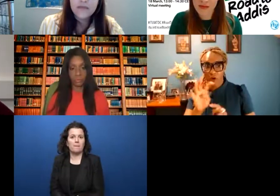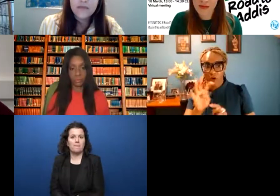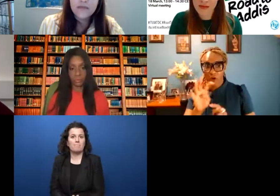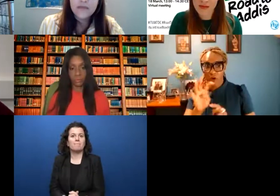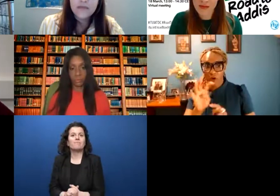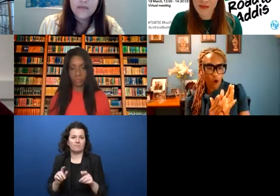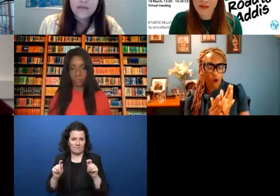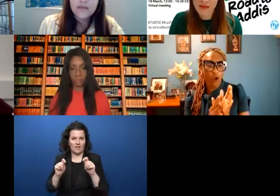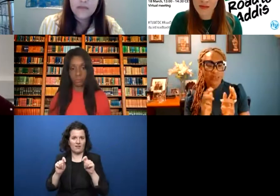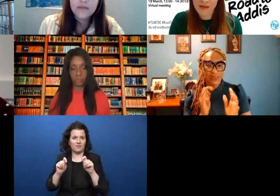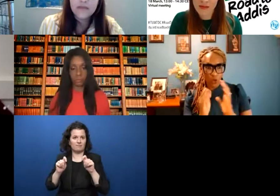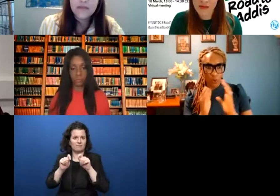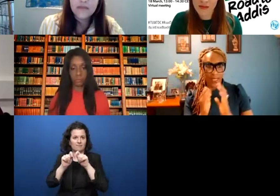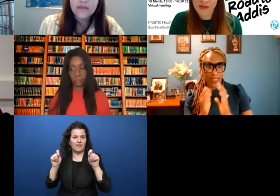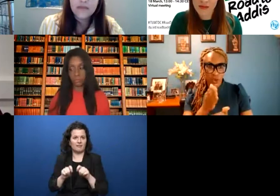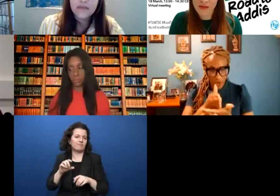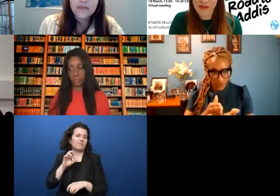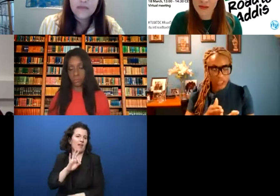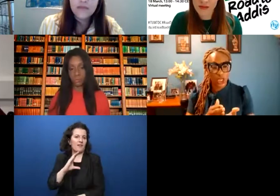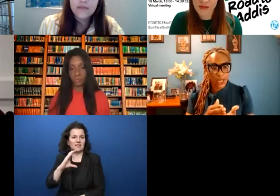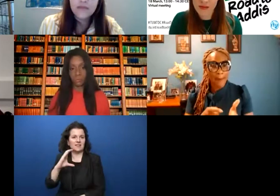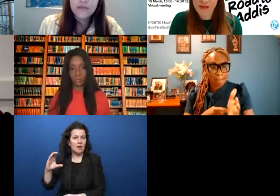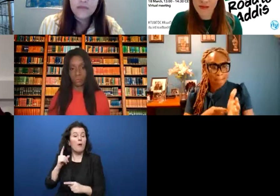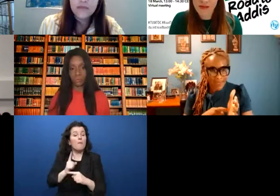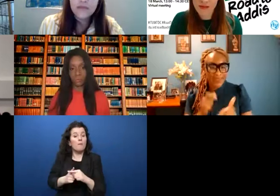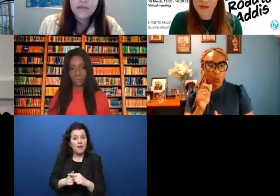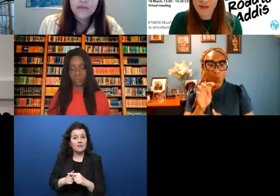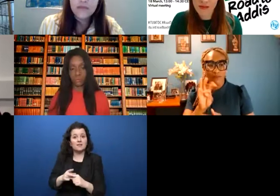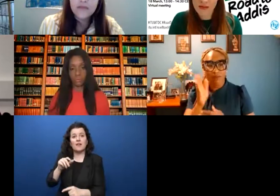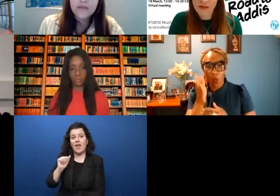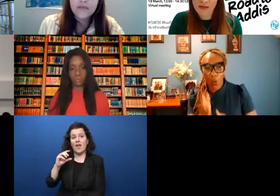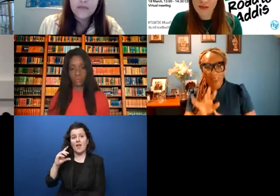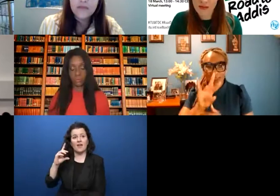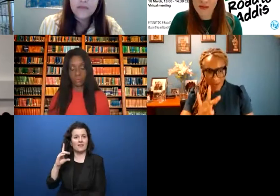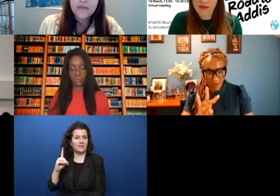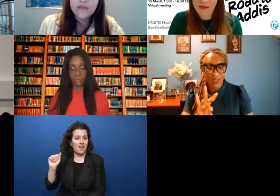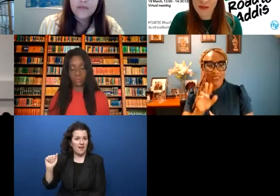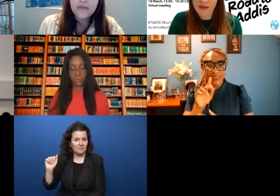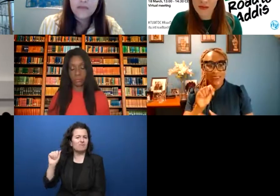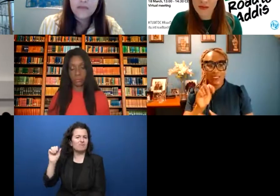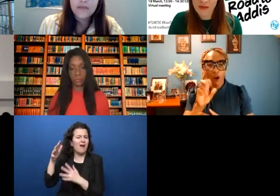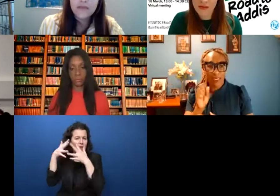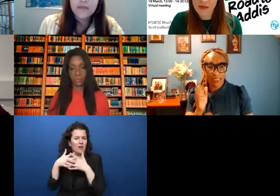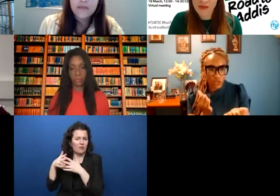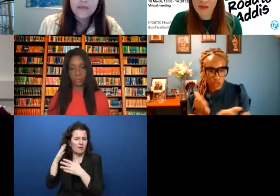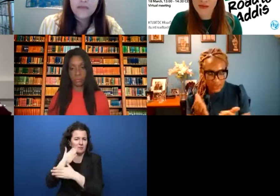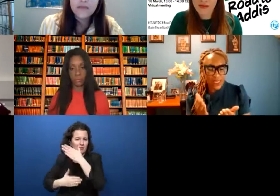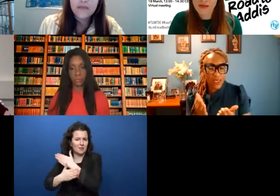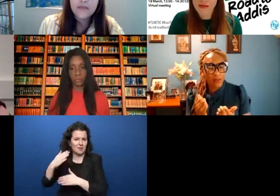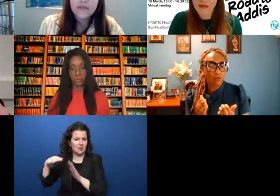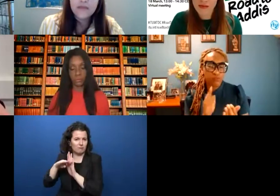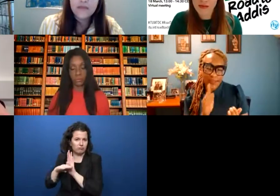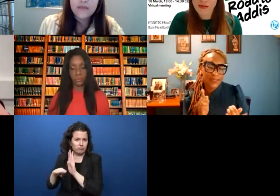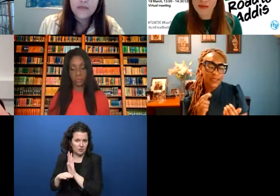And we also have the ADA, the Americans with Disabilities Act. Title IV of that requires